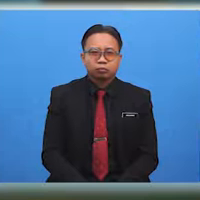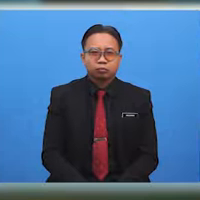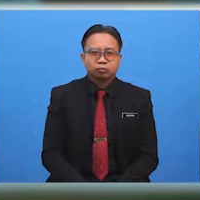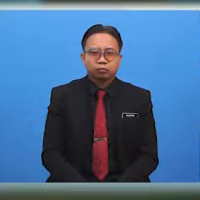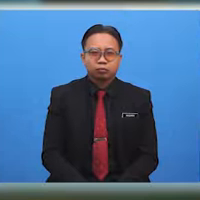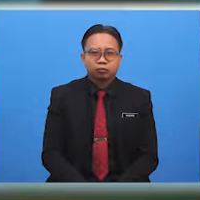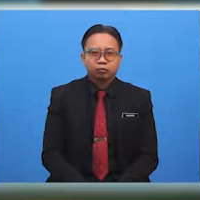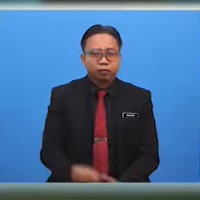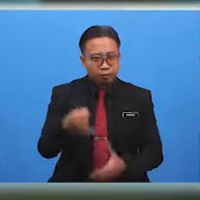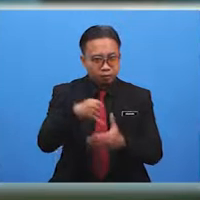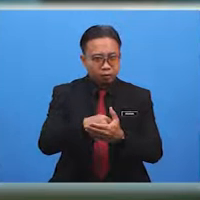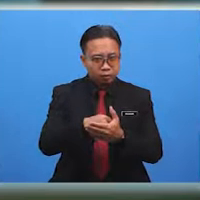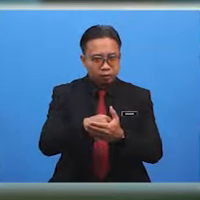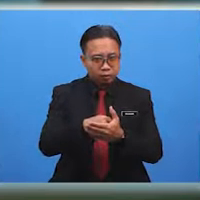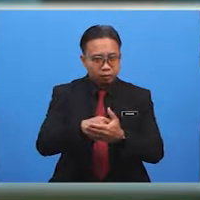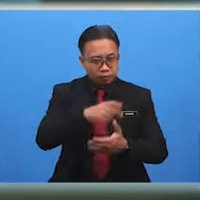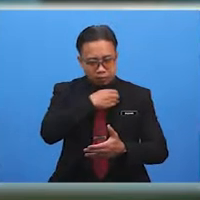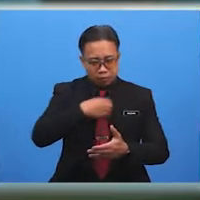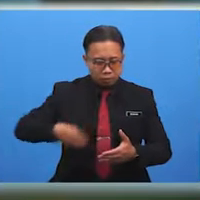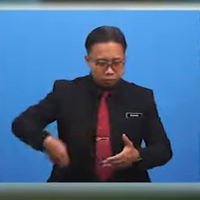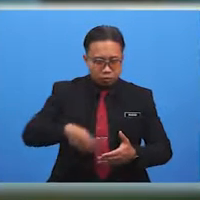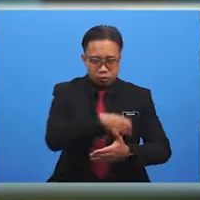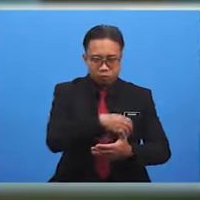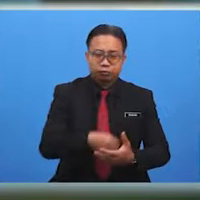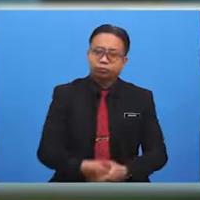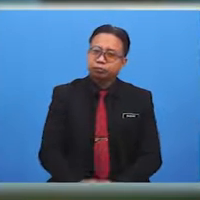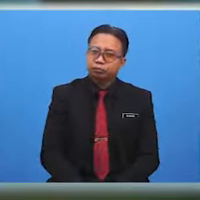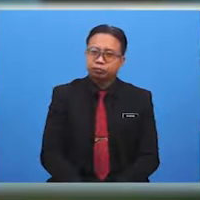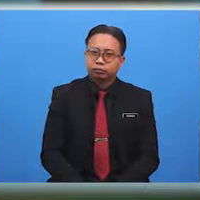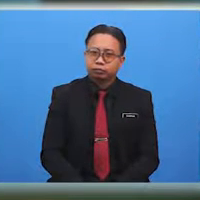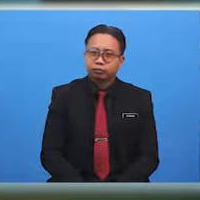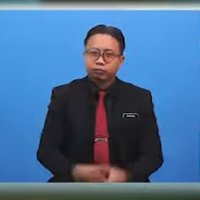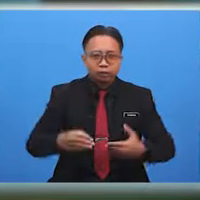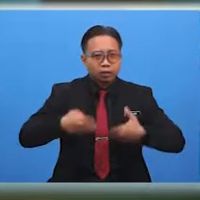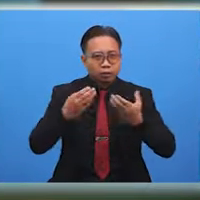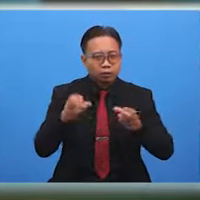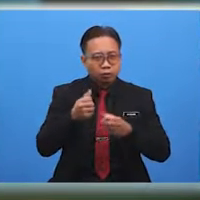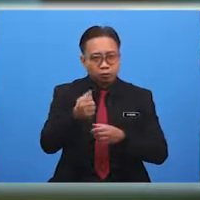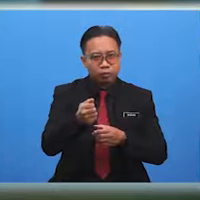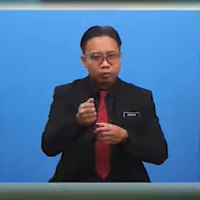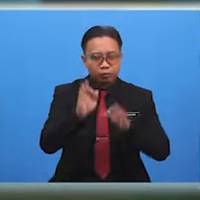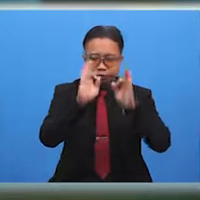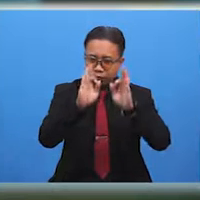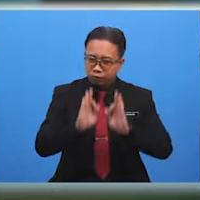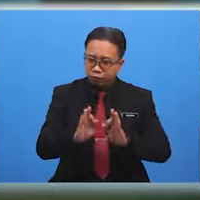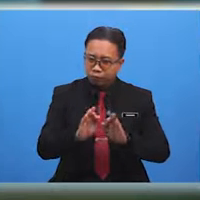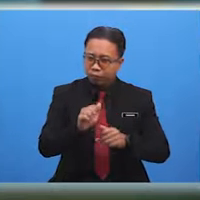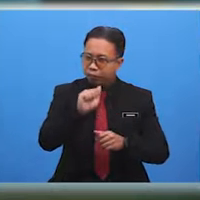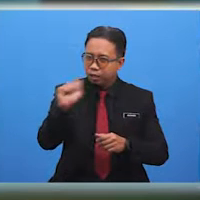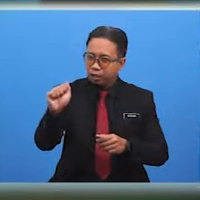It sounded like the patrol had some questions. How do we form questions?